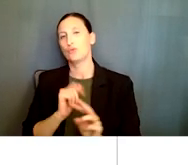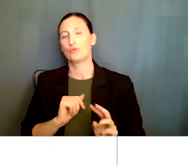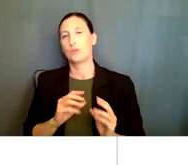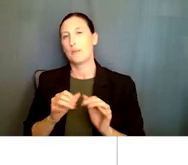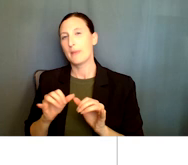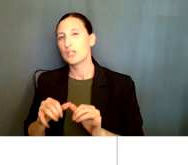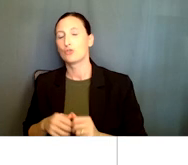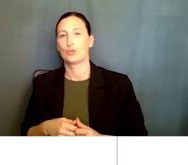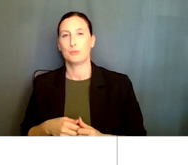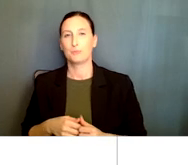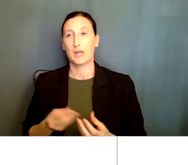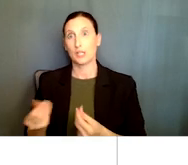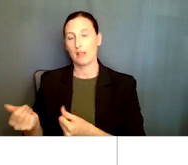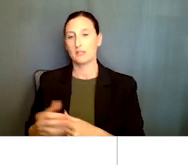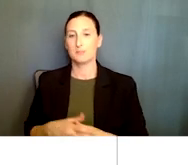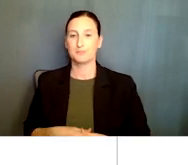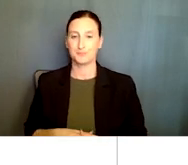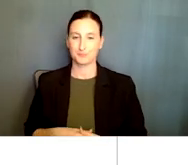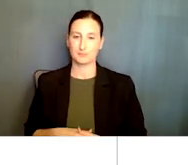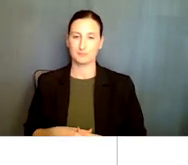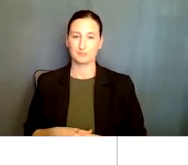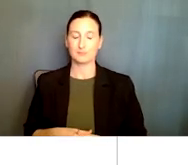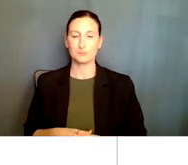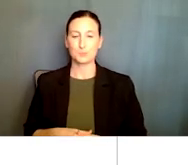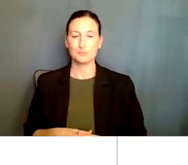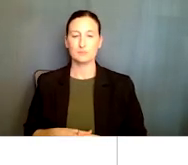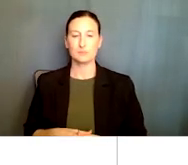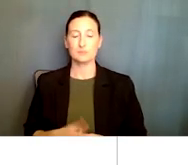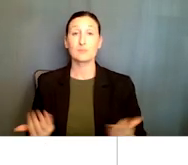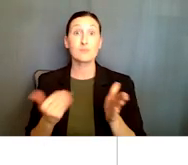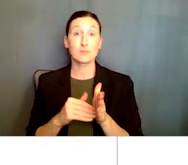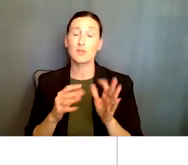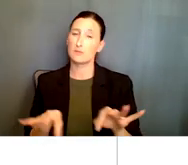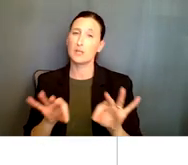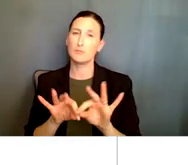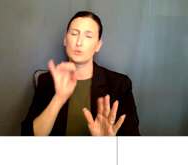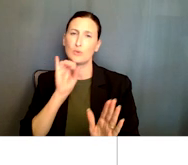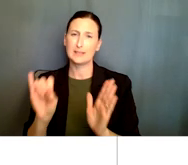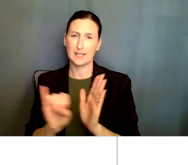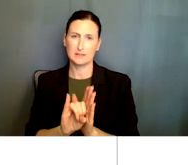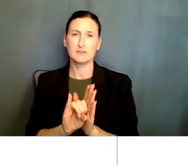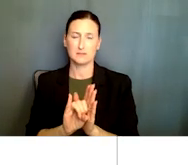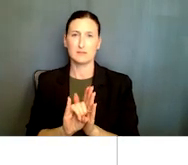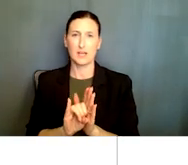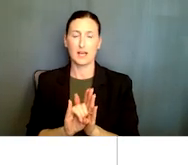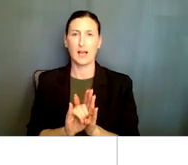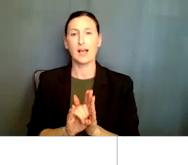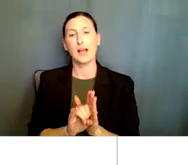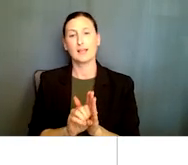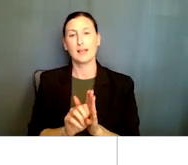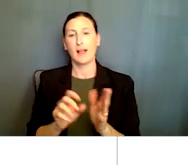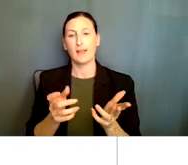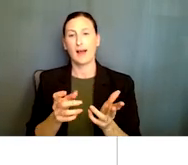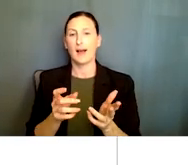evaluated and so on. And again, it's very important to identify the mechanisms that will be used